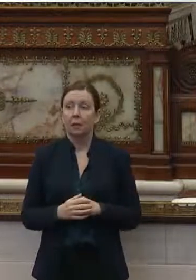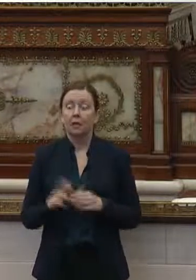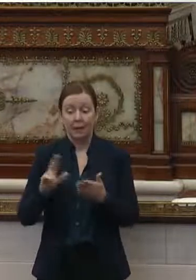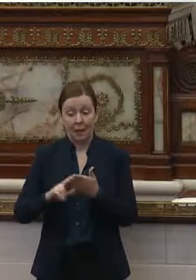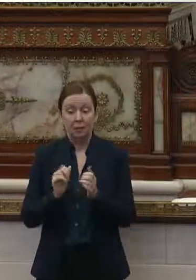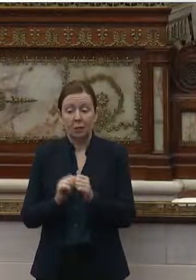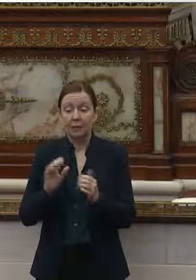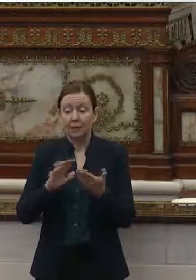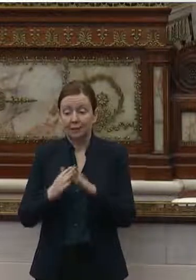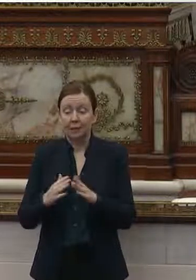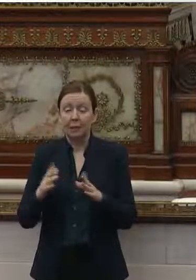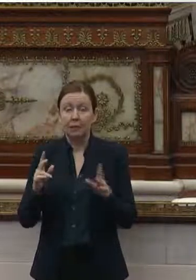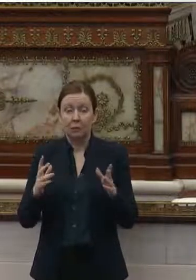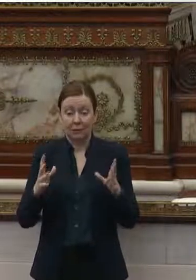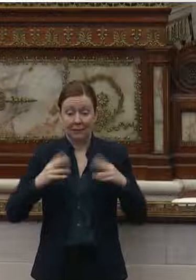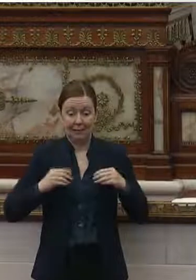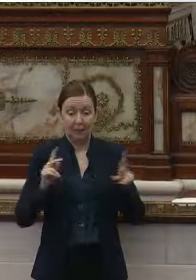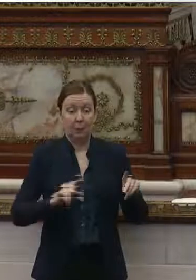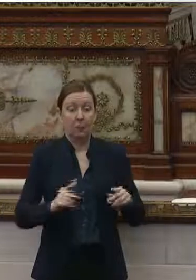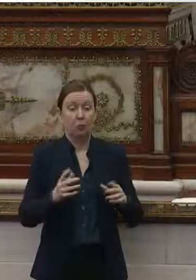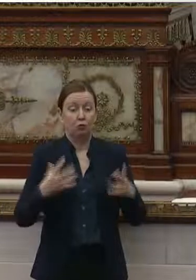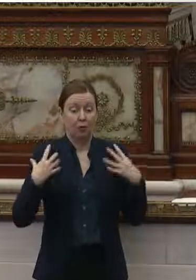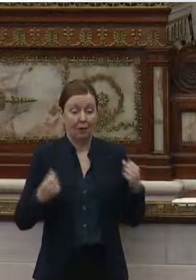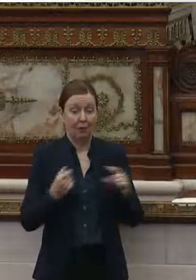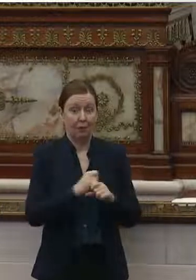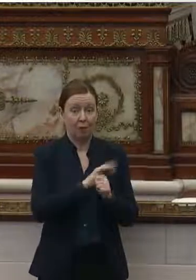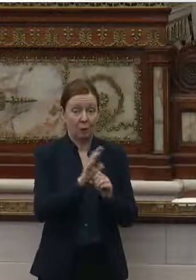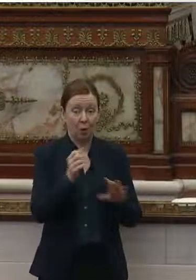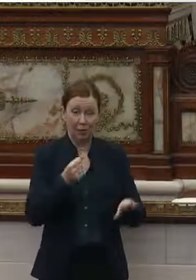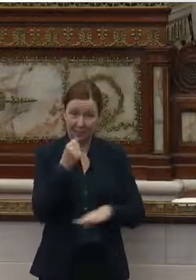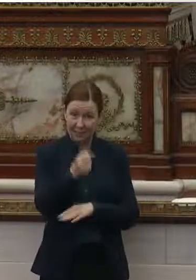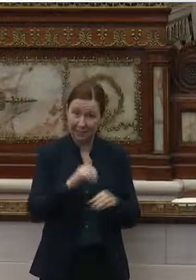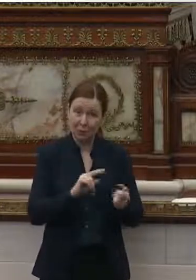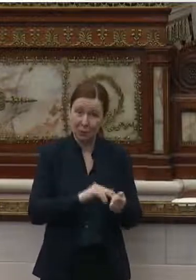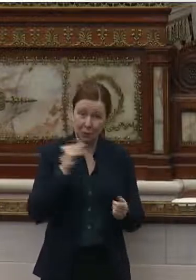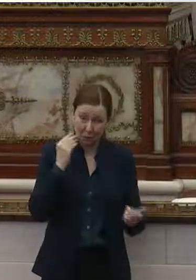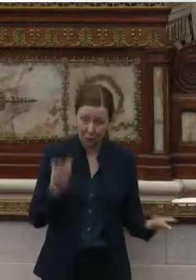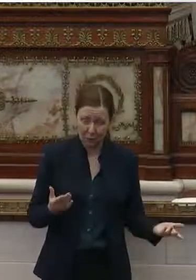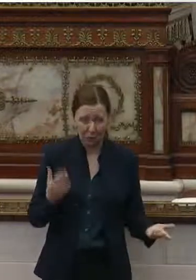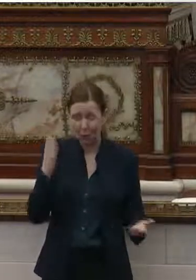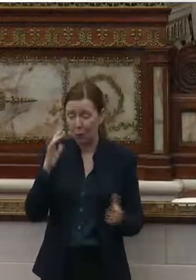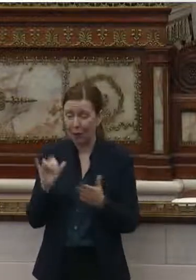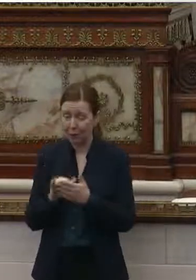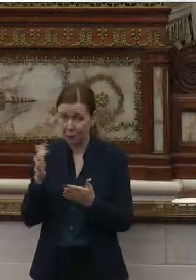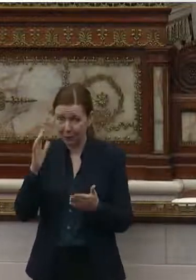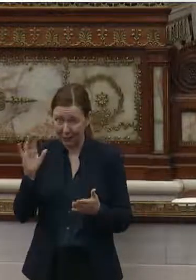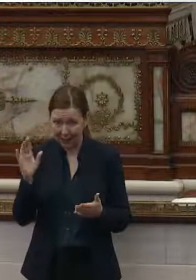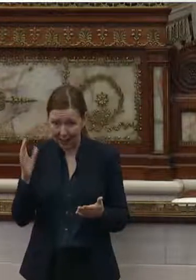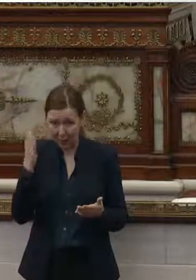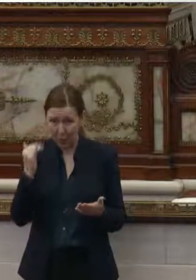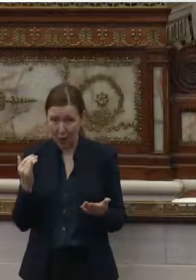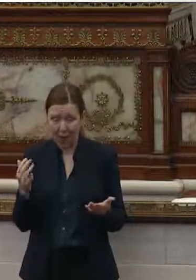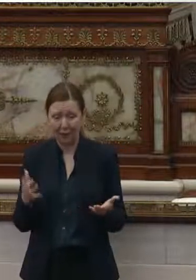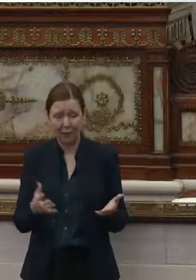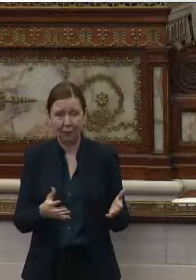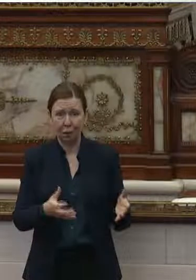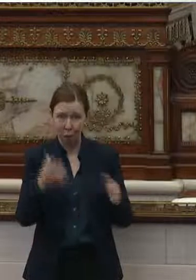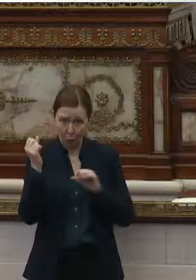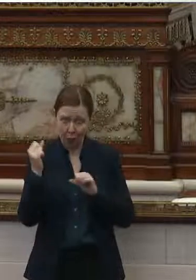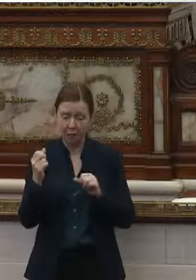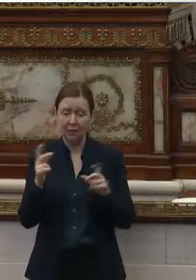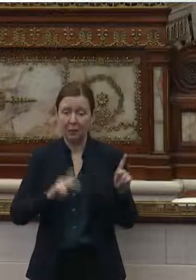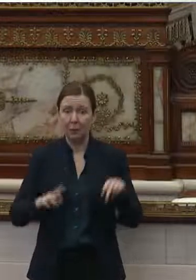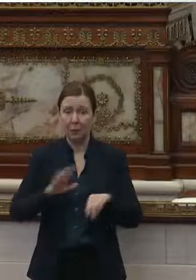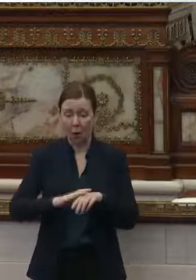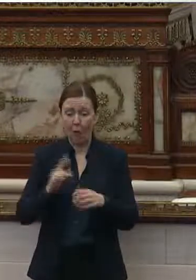city to take people recovering from COVID and put them into nursing homes. Why they're doing that, they've actually removed people who were